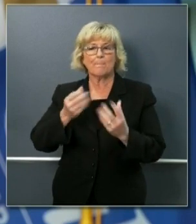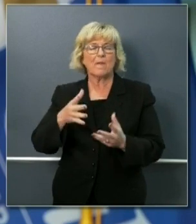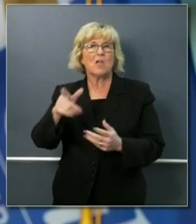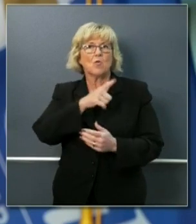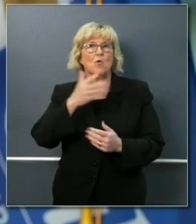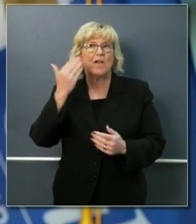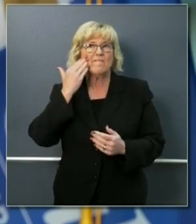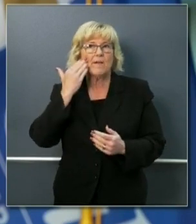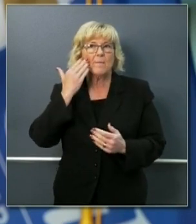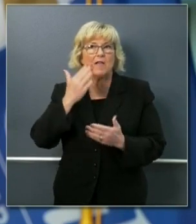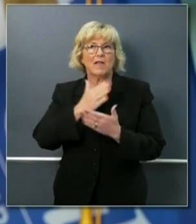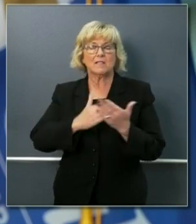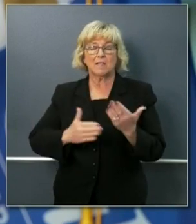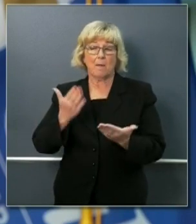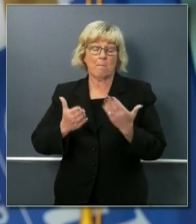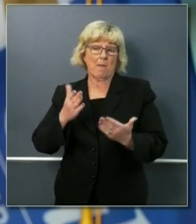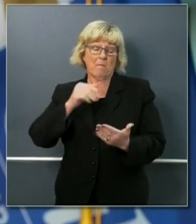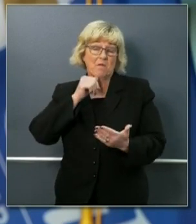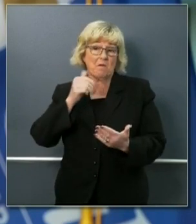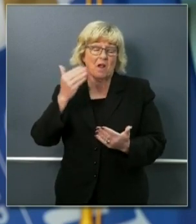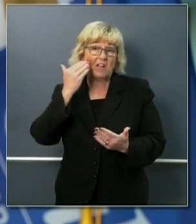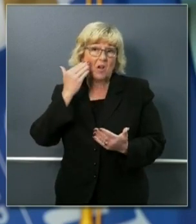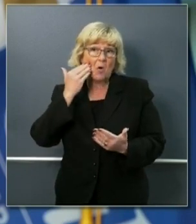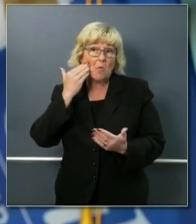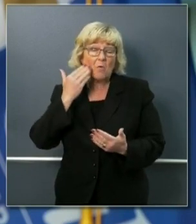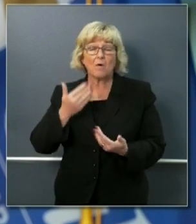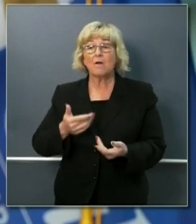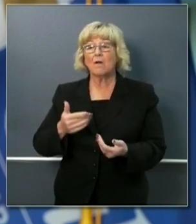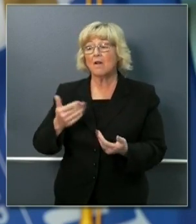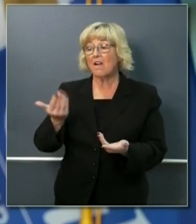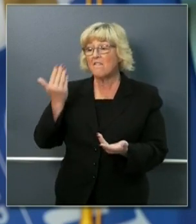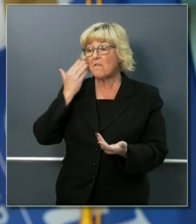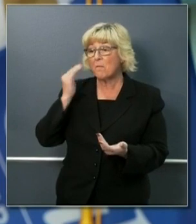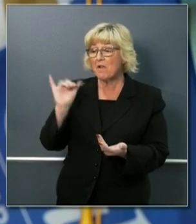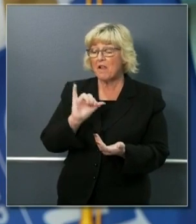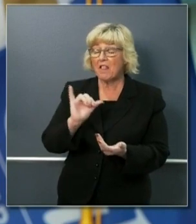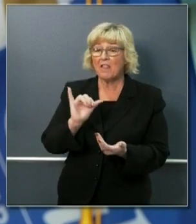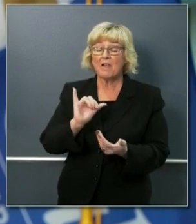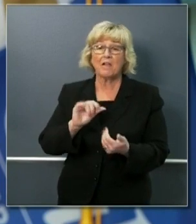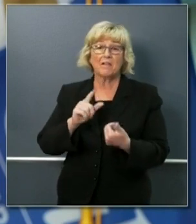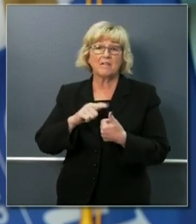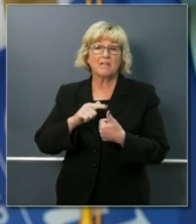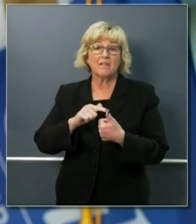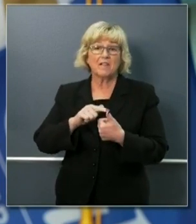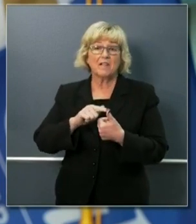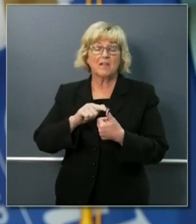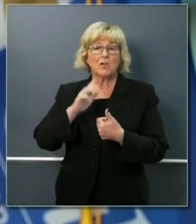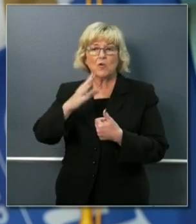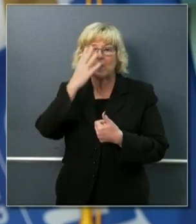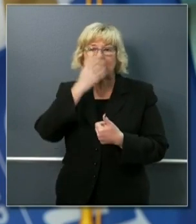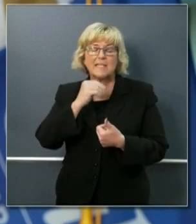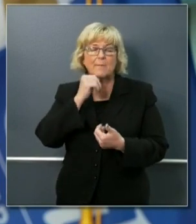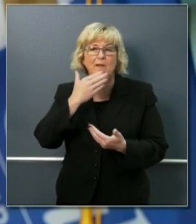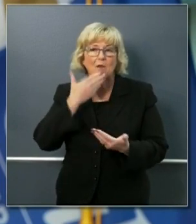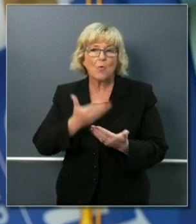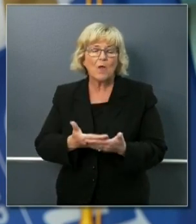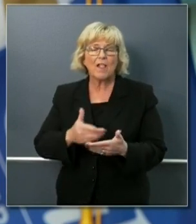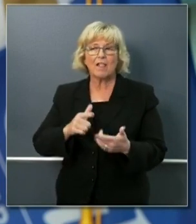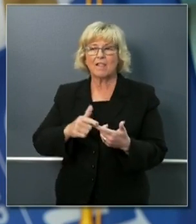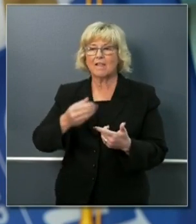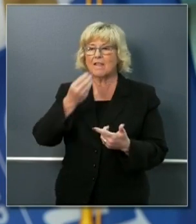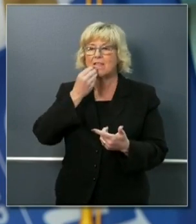and others that are less well known. Familiar symptoms include changes in sleep patterns or appetite,